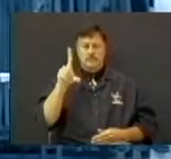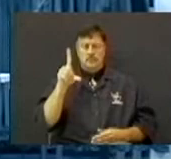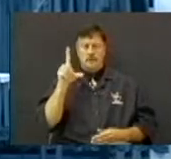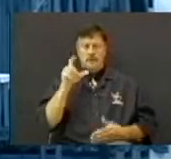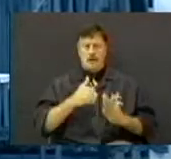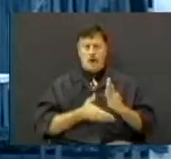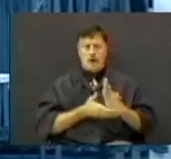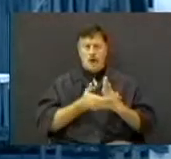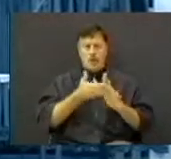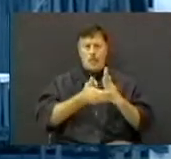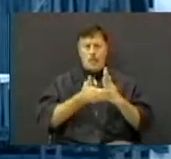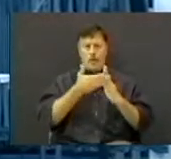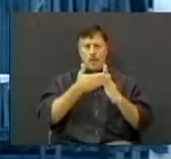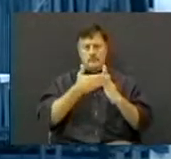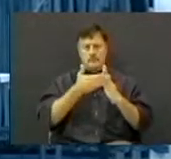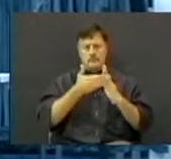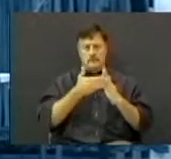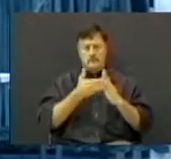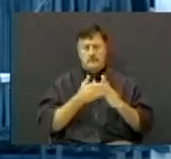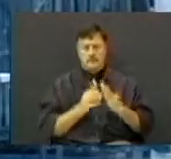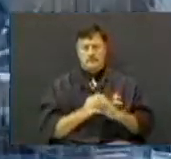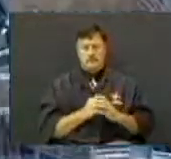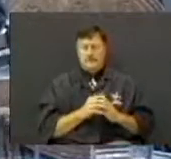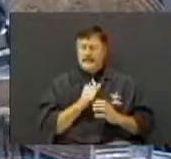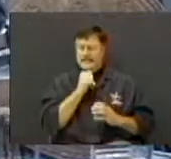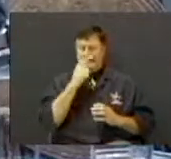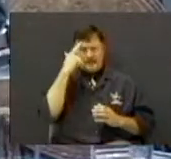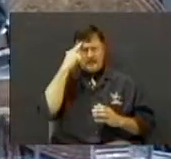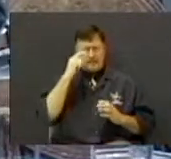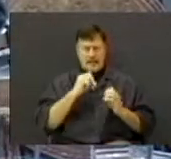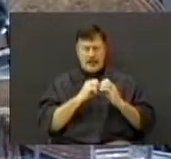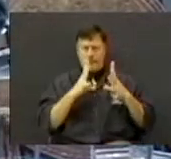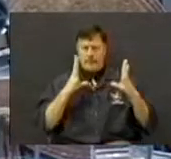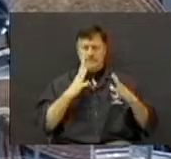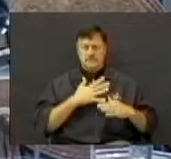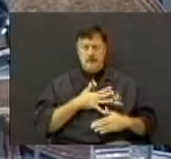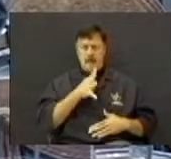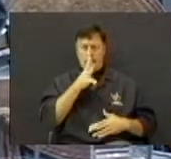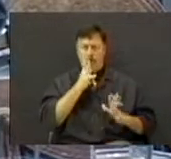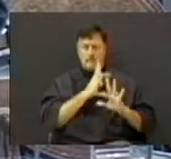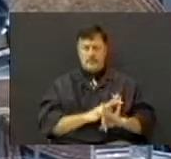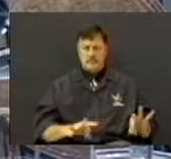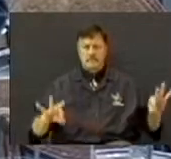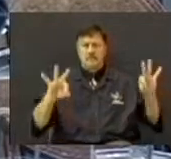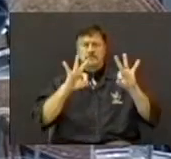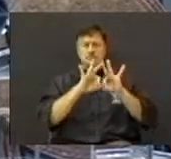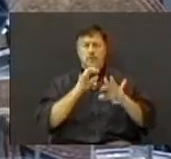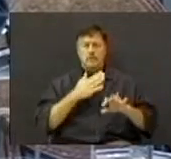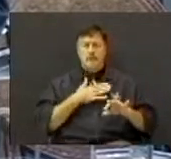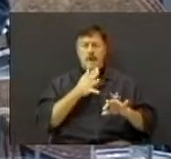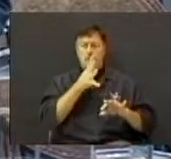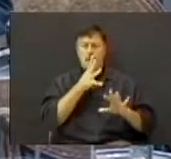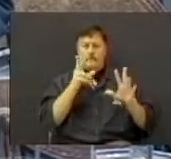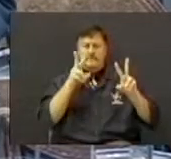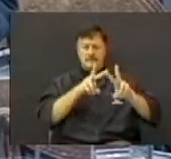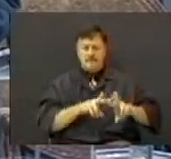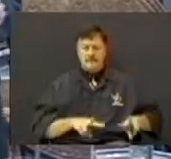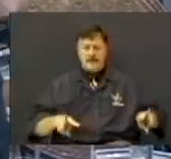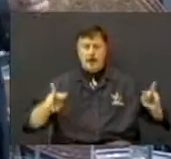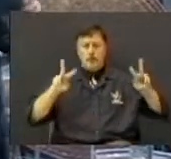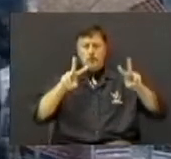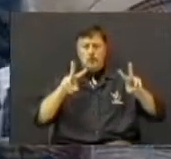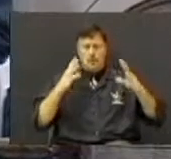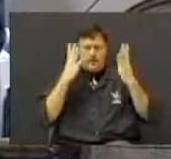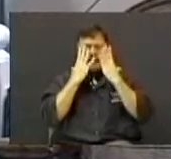I underestimated the worth of my mama and the value of my mama. And